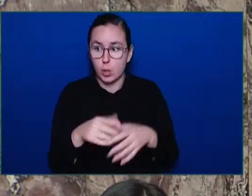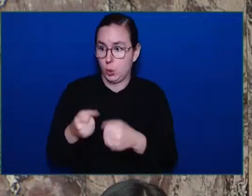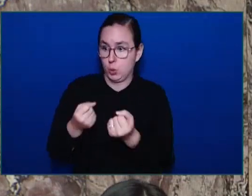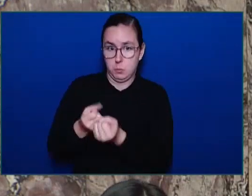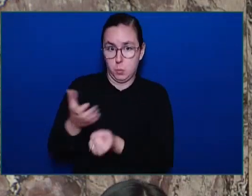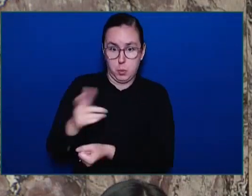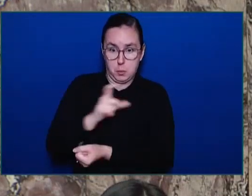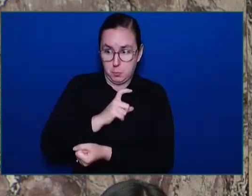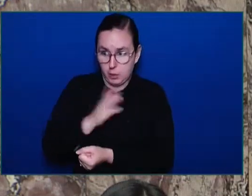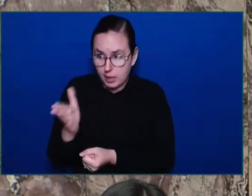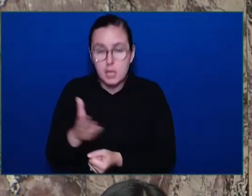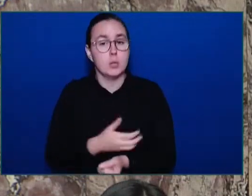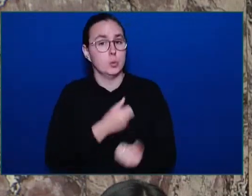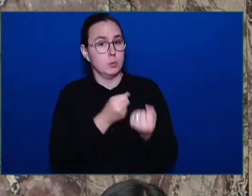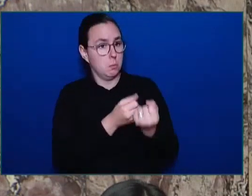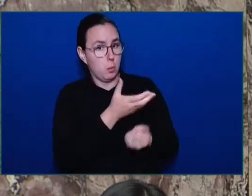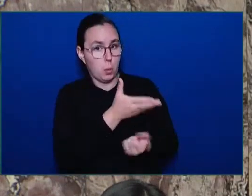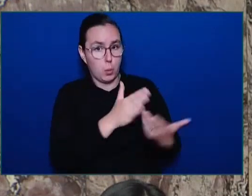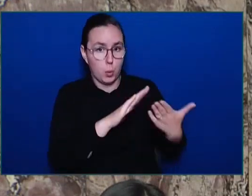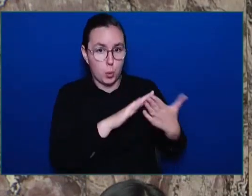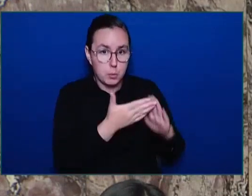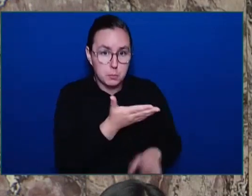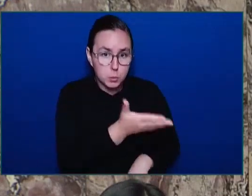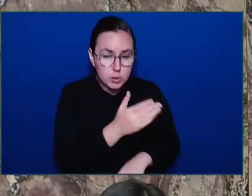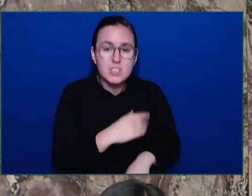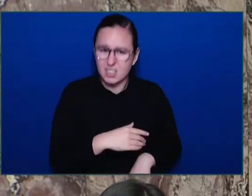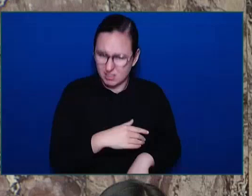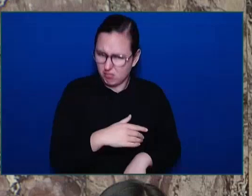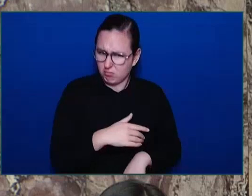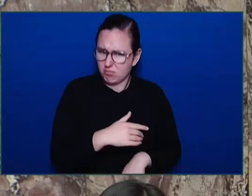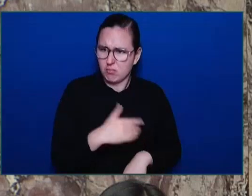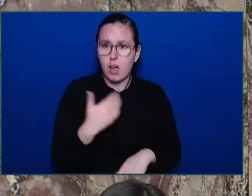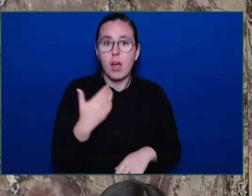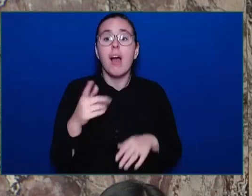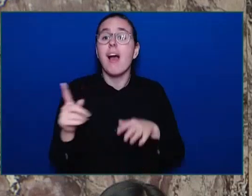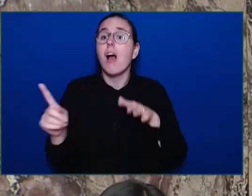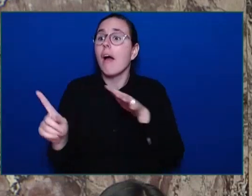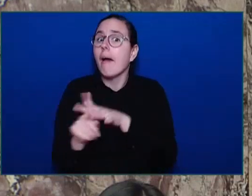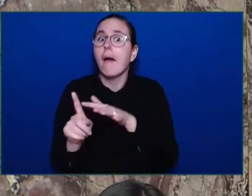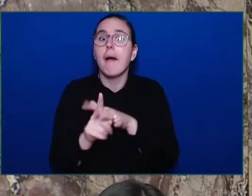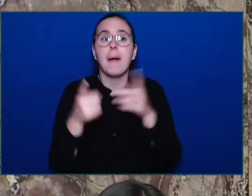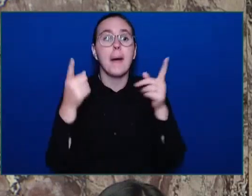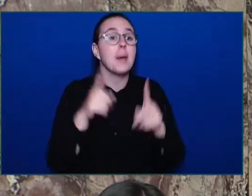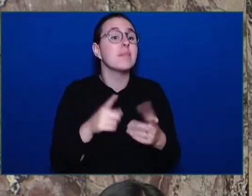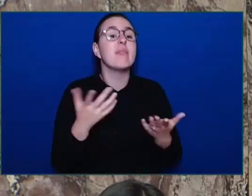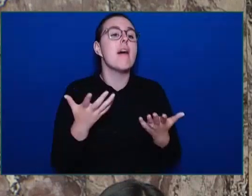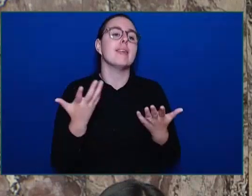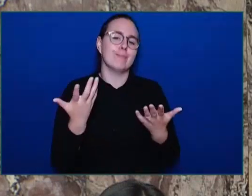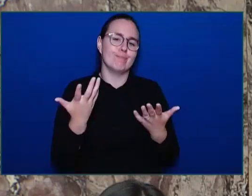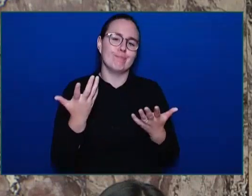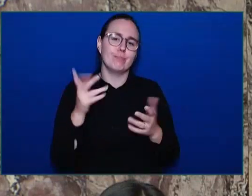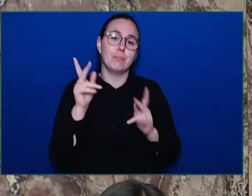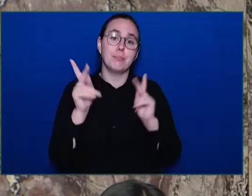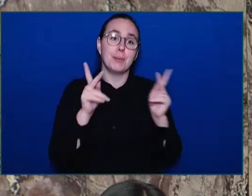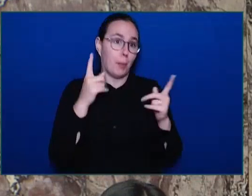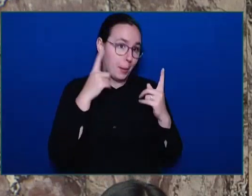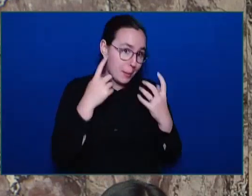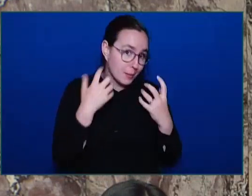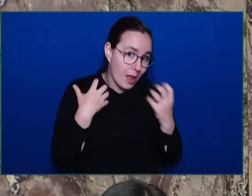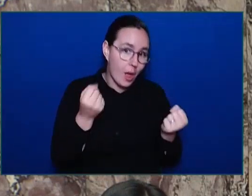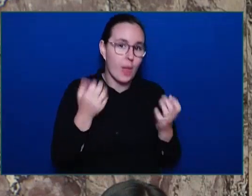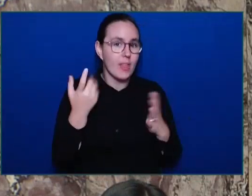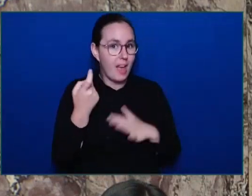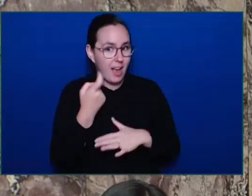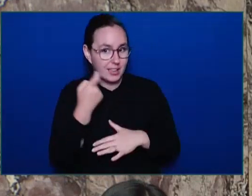who are addicted to substances and have mental health issues, for example. So an expansion of the CAR program. The creation